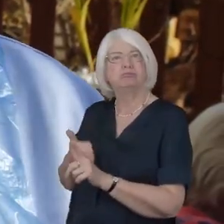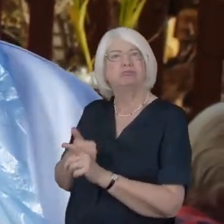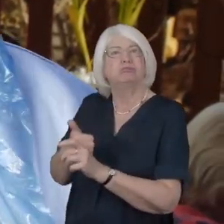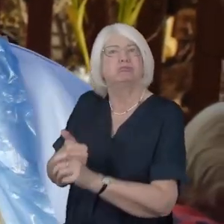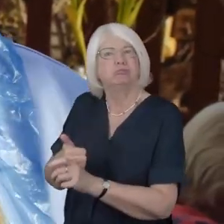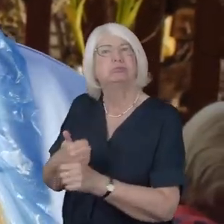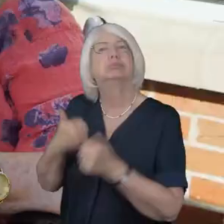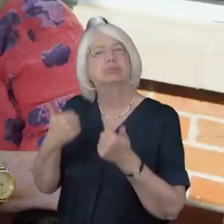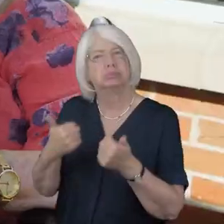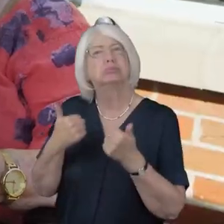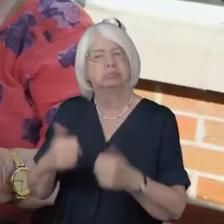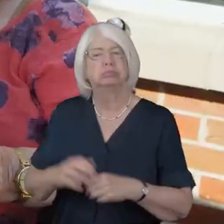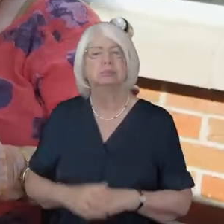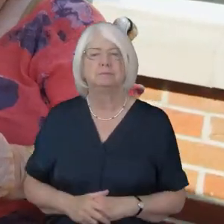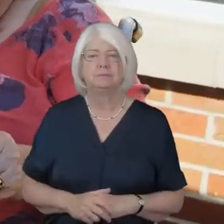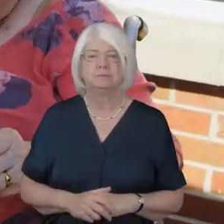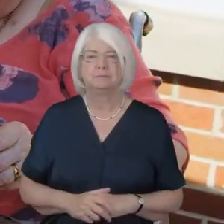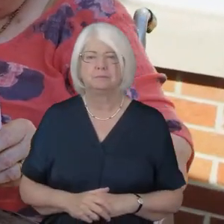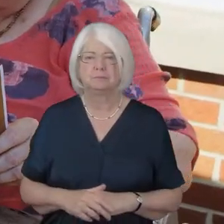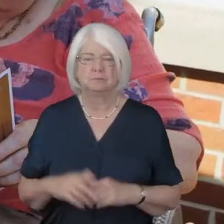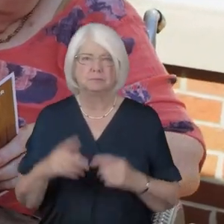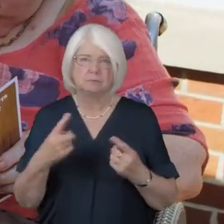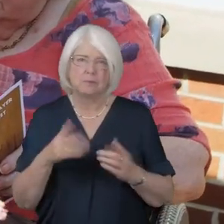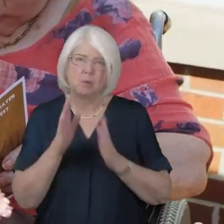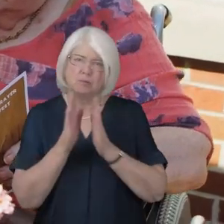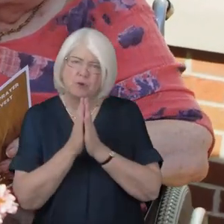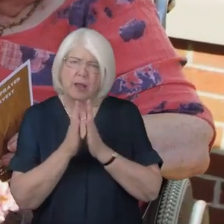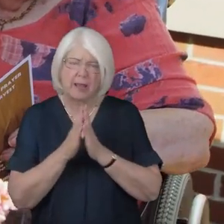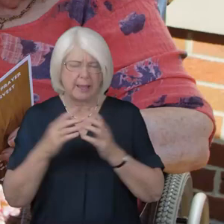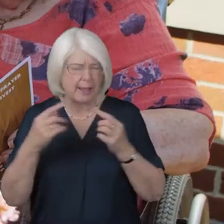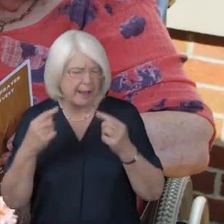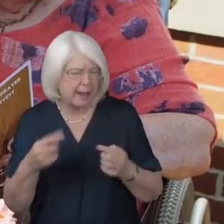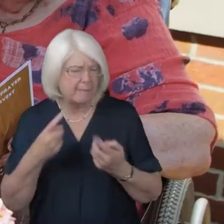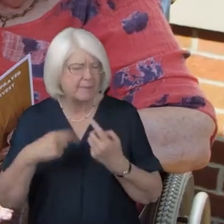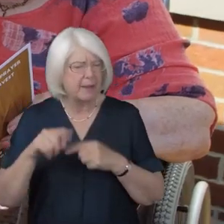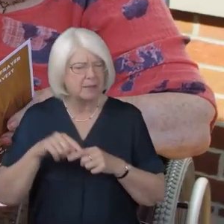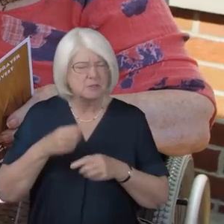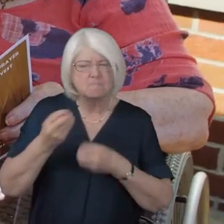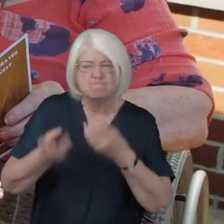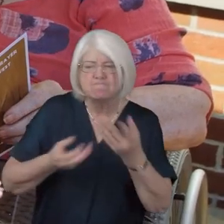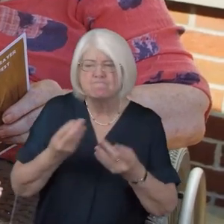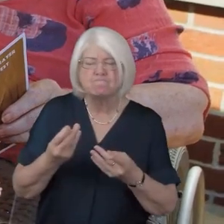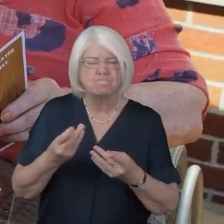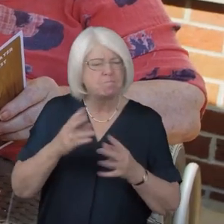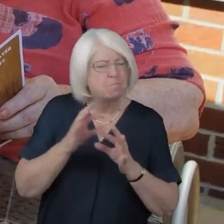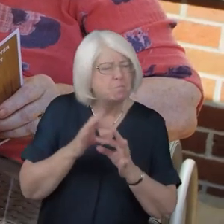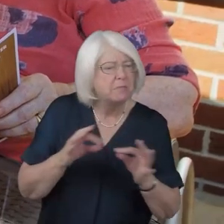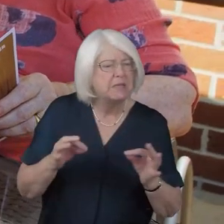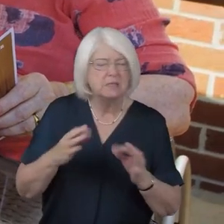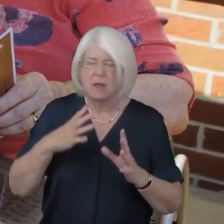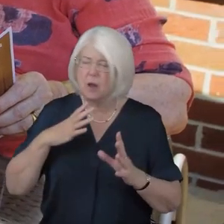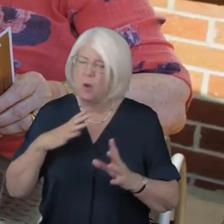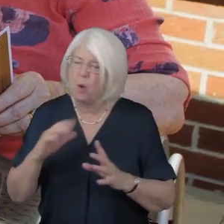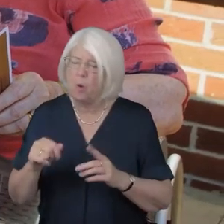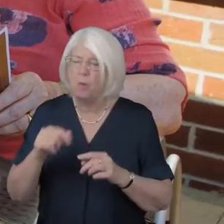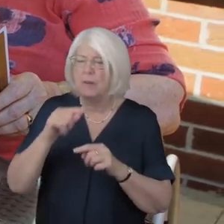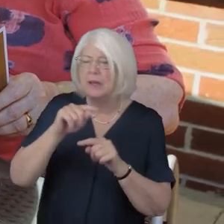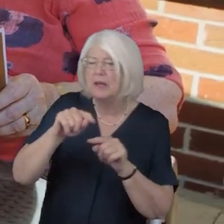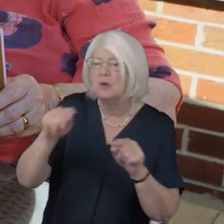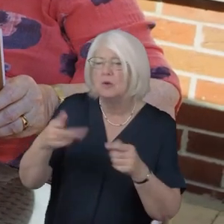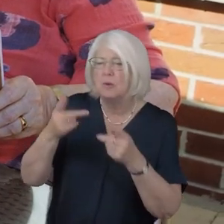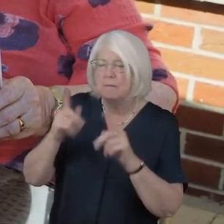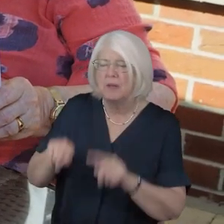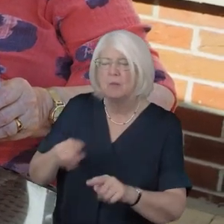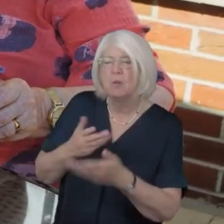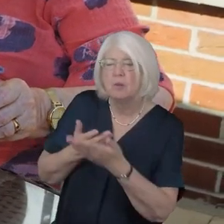it's nice enable us to sow seeds of peace and hope into the lives of those we